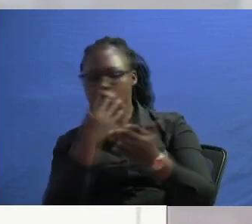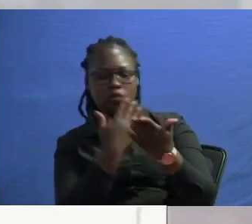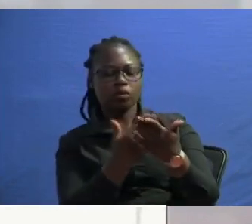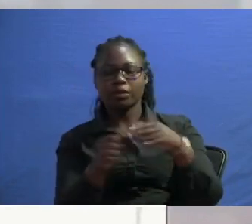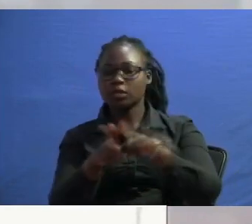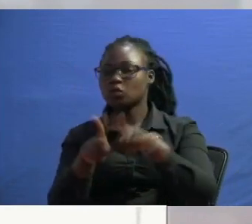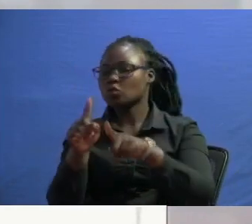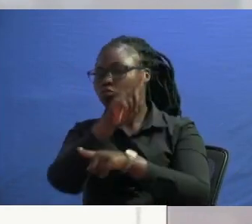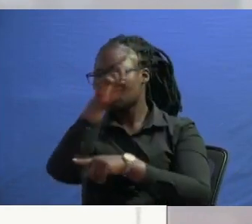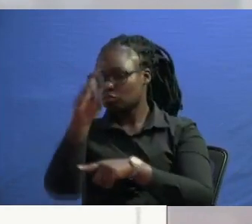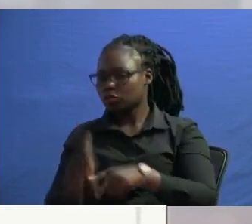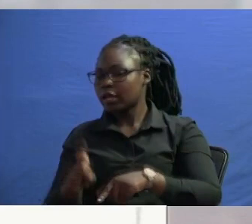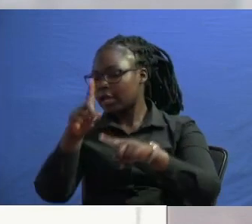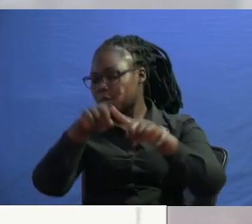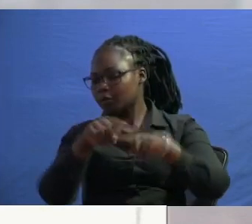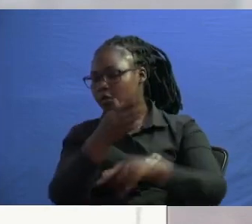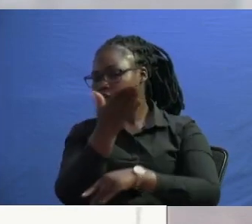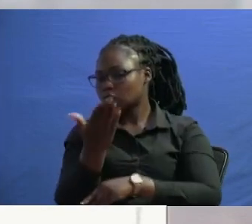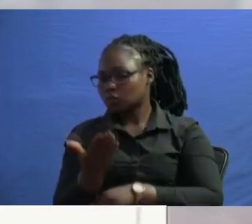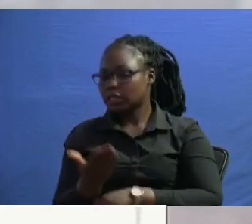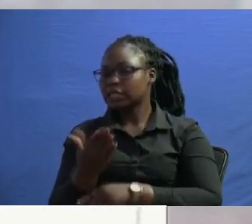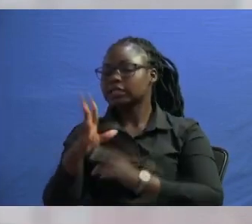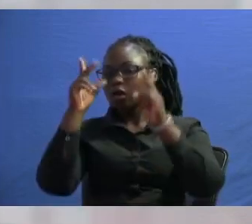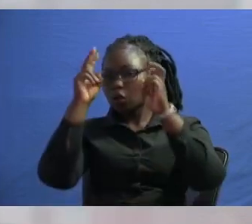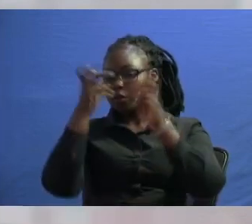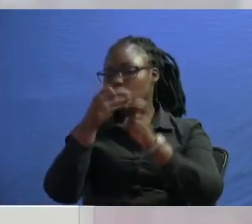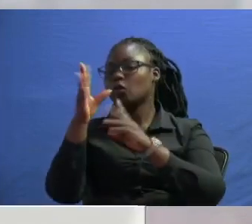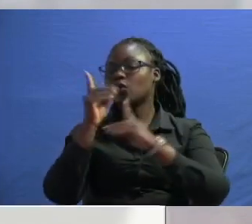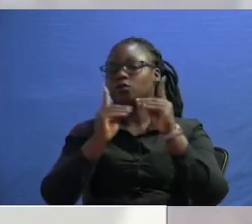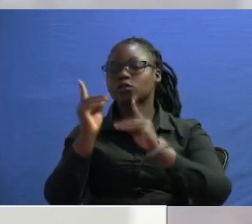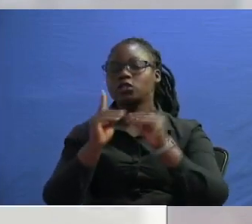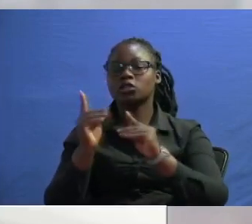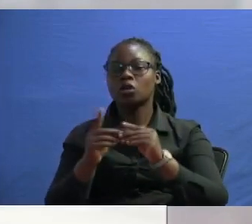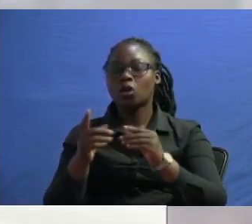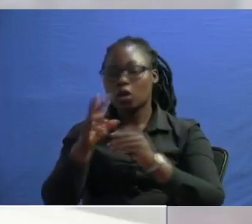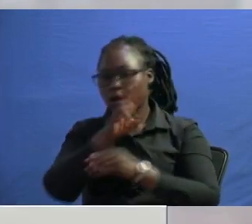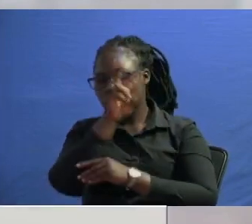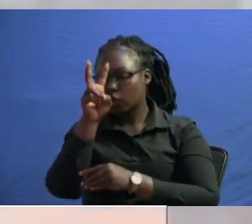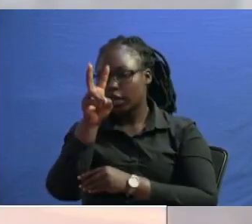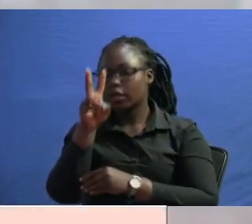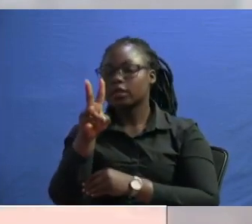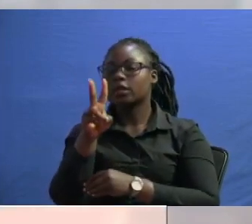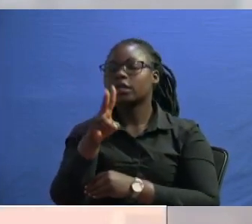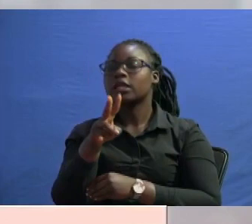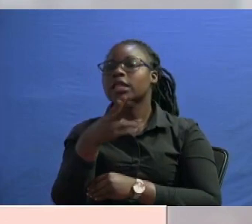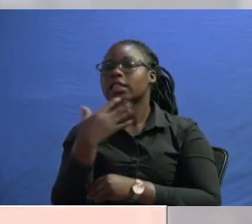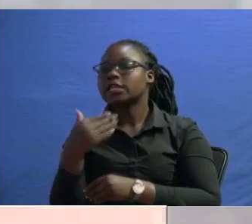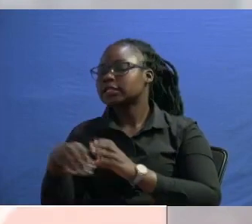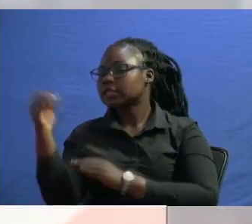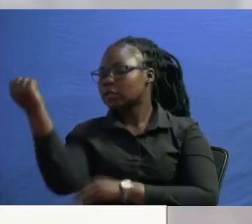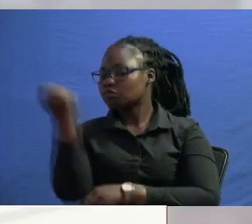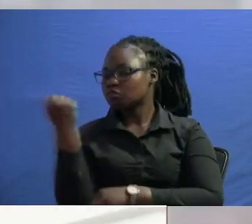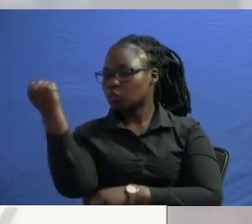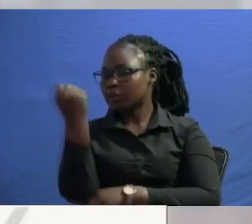regarding today's um you know uh topic of discussion where we take a look at matters you know politics that